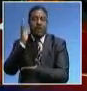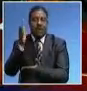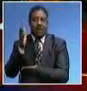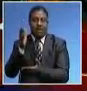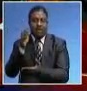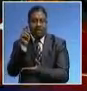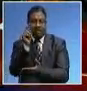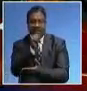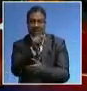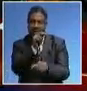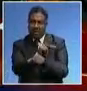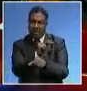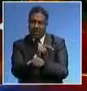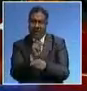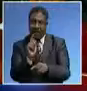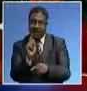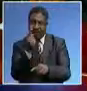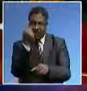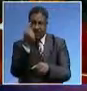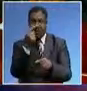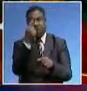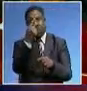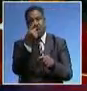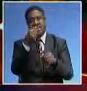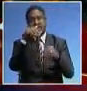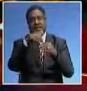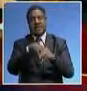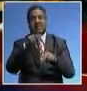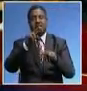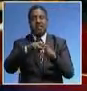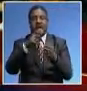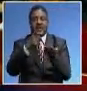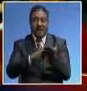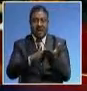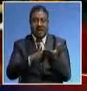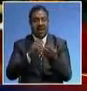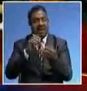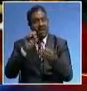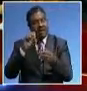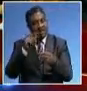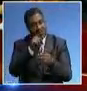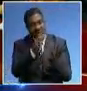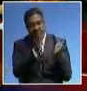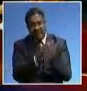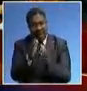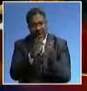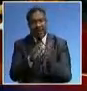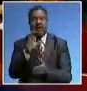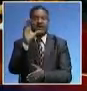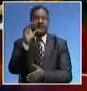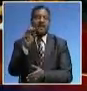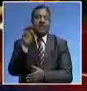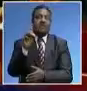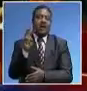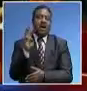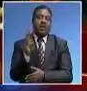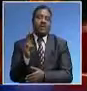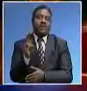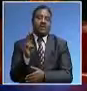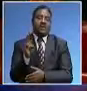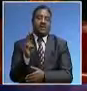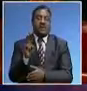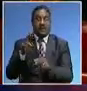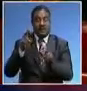project will start with one PV solar power plant in Manse district and that the first phase is designed at 50 MW. and ZDA board